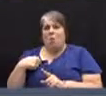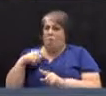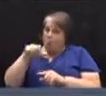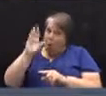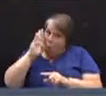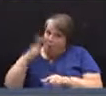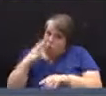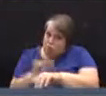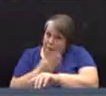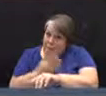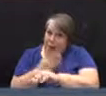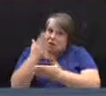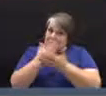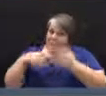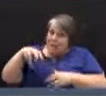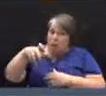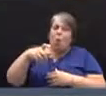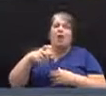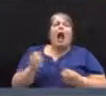and how much would that be?